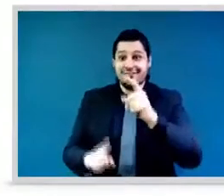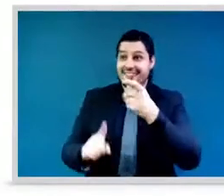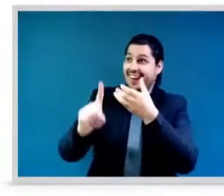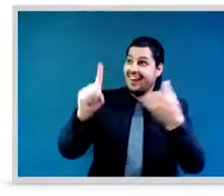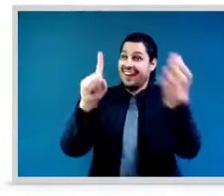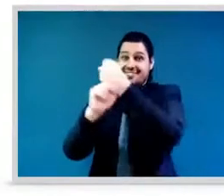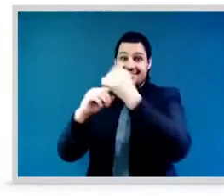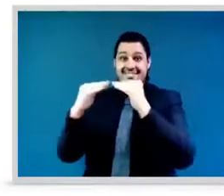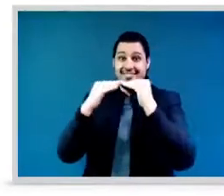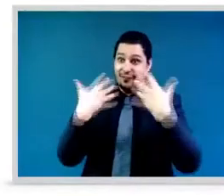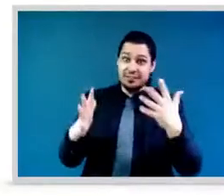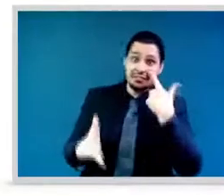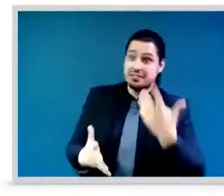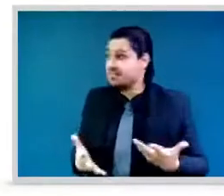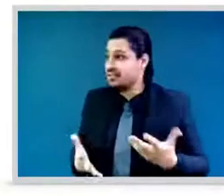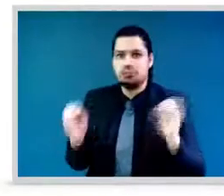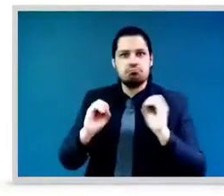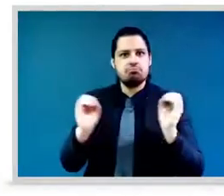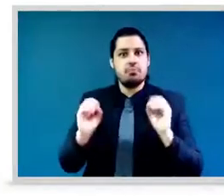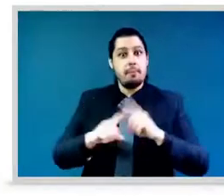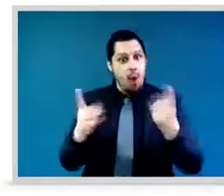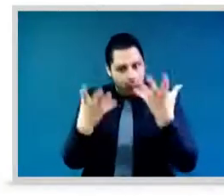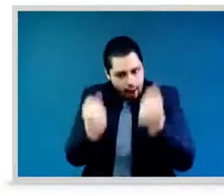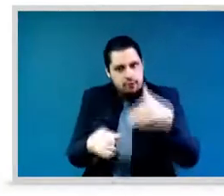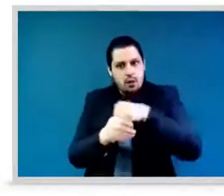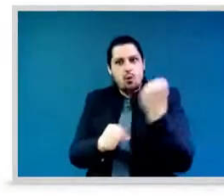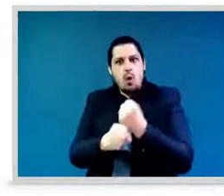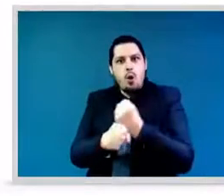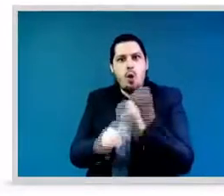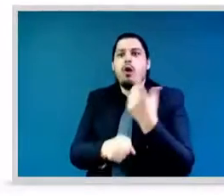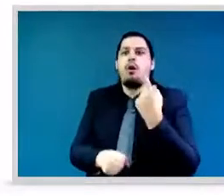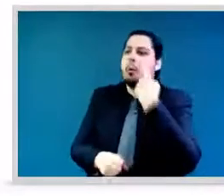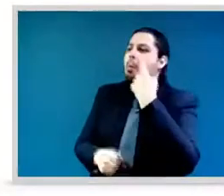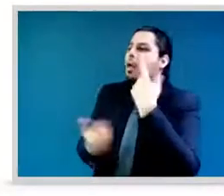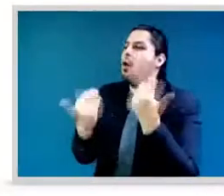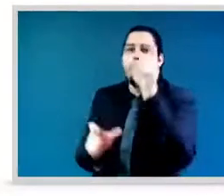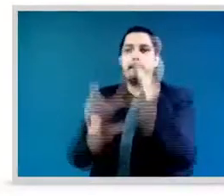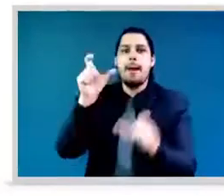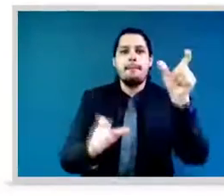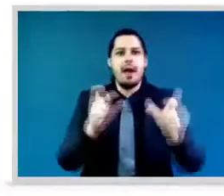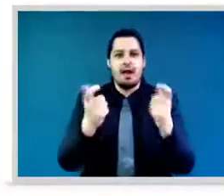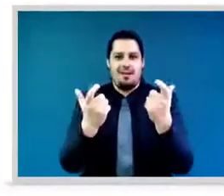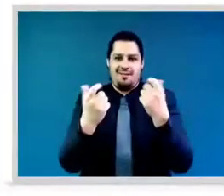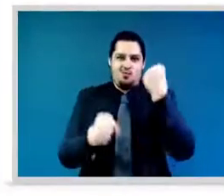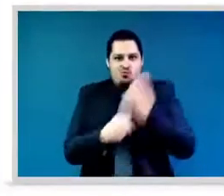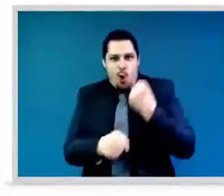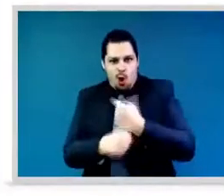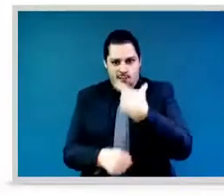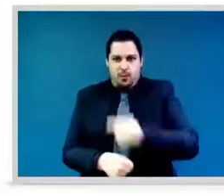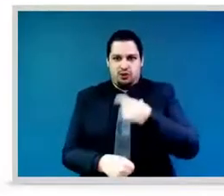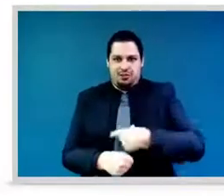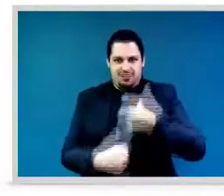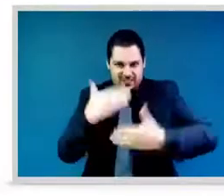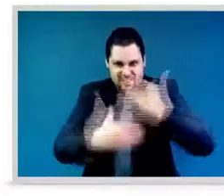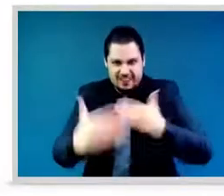The other point I would like to put on the table is, how can we be strategic to get the changes faster that we